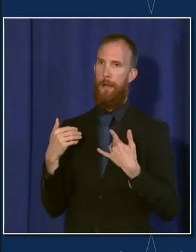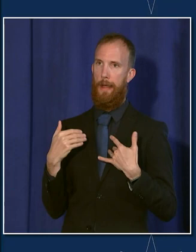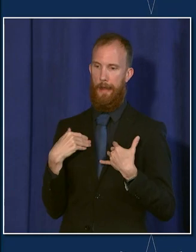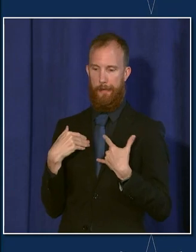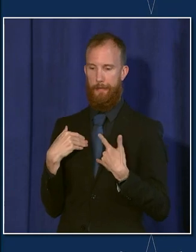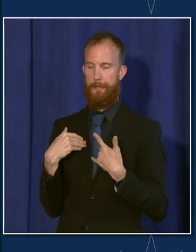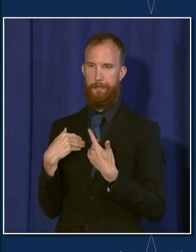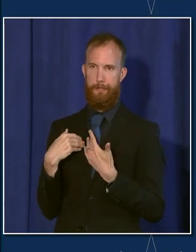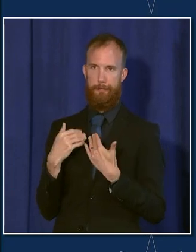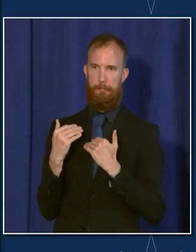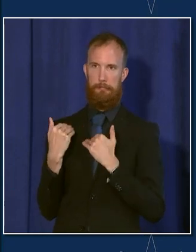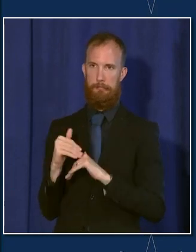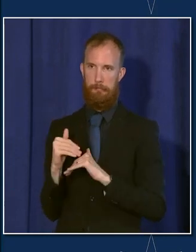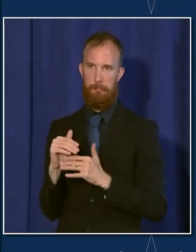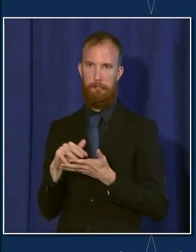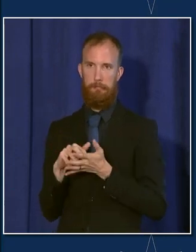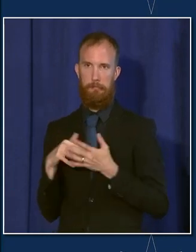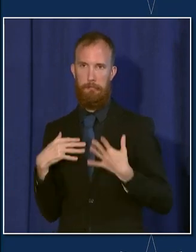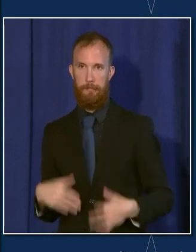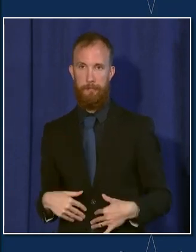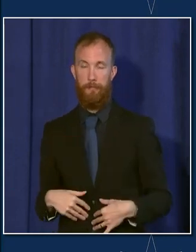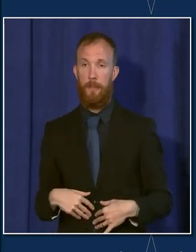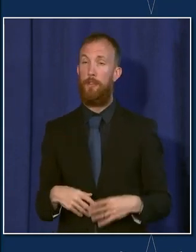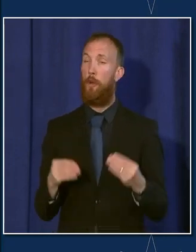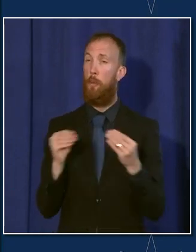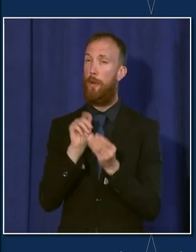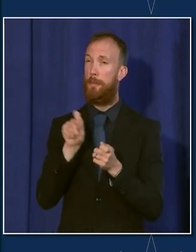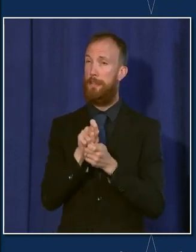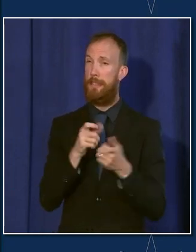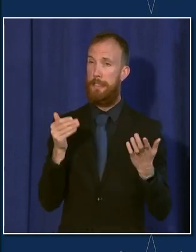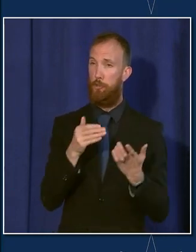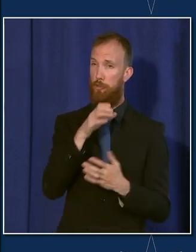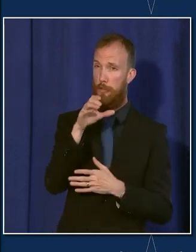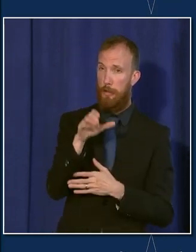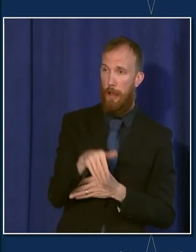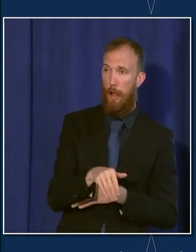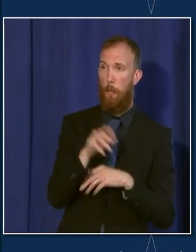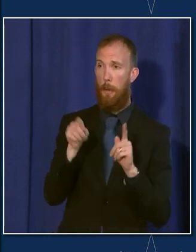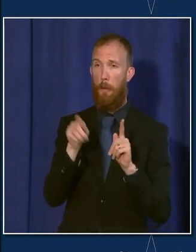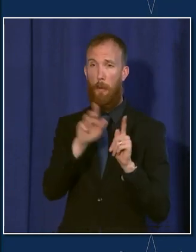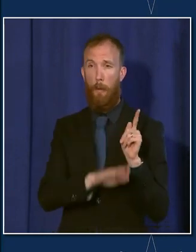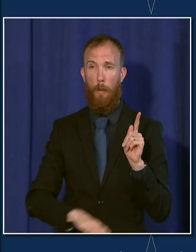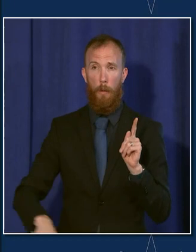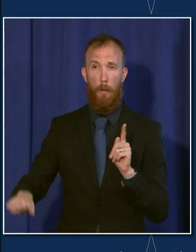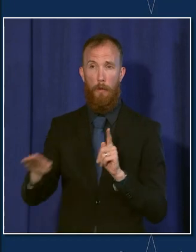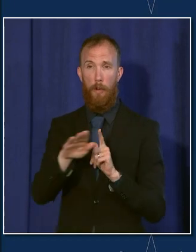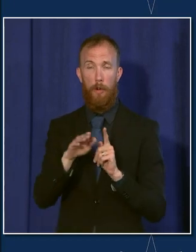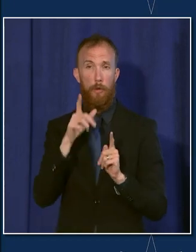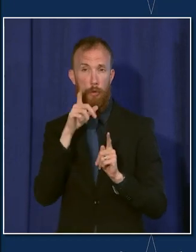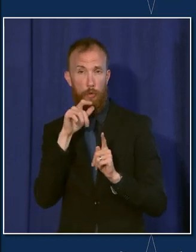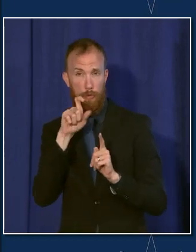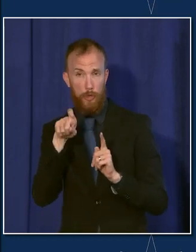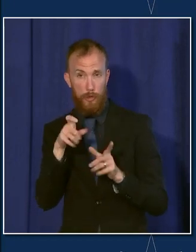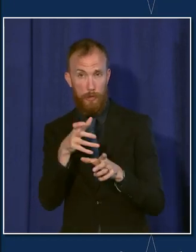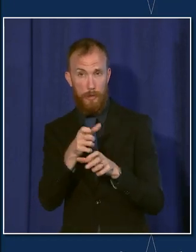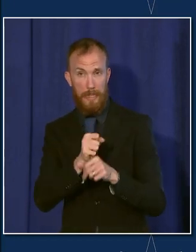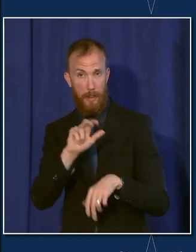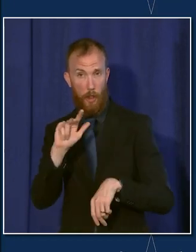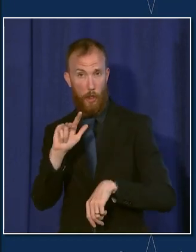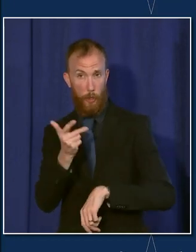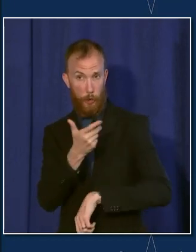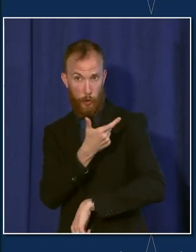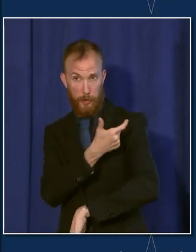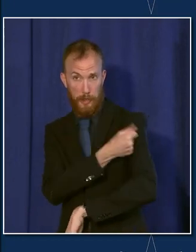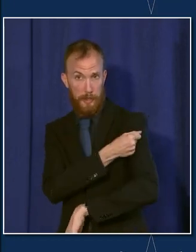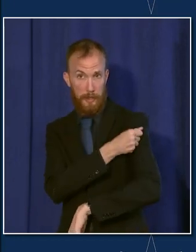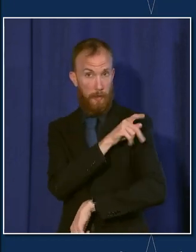more specific about that, right now here in Chicago or across the United States, the people who should be getting a third dose of either